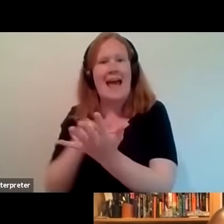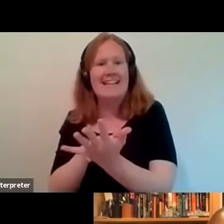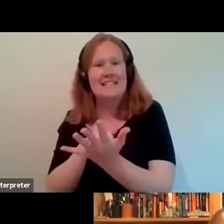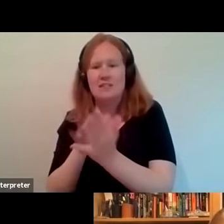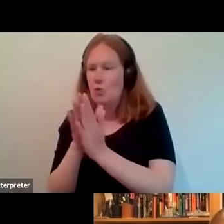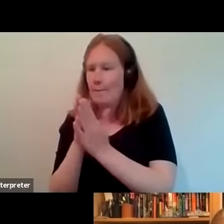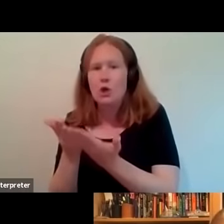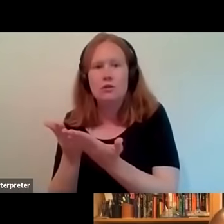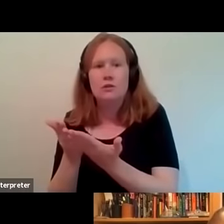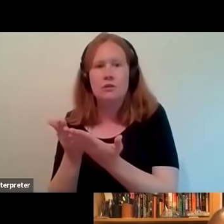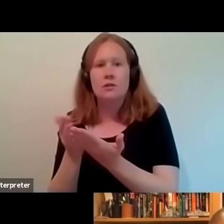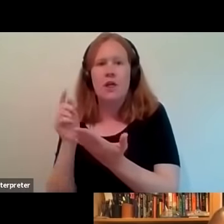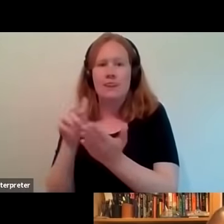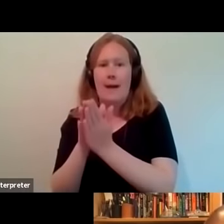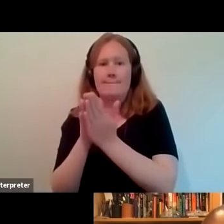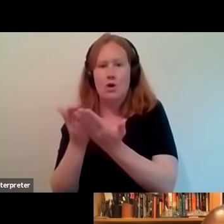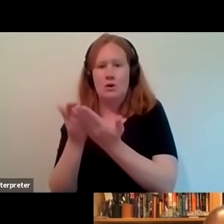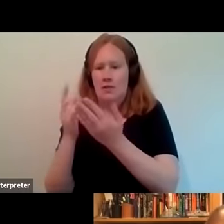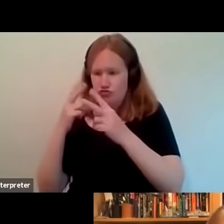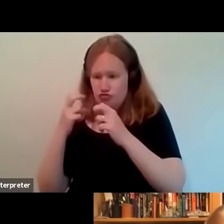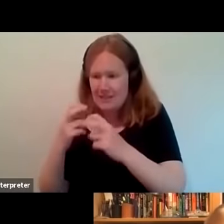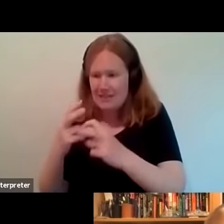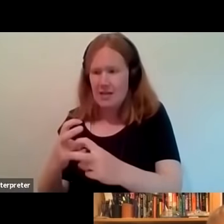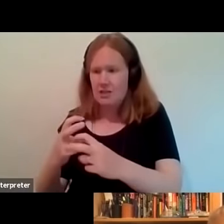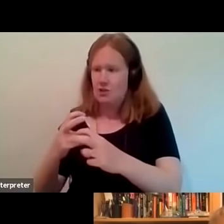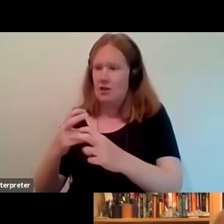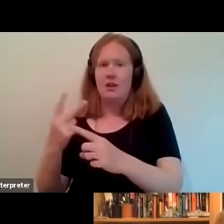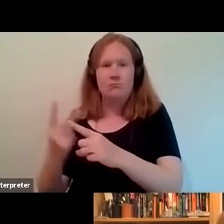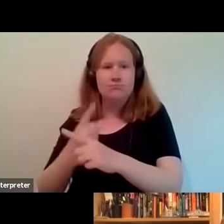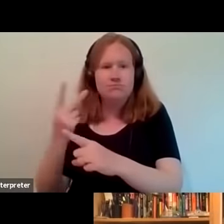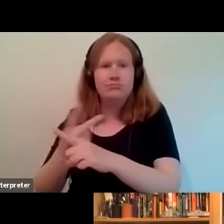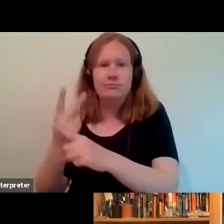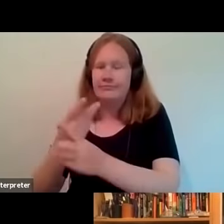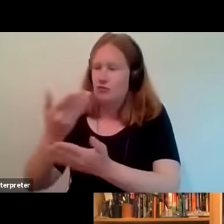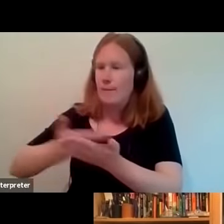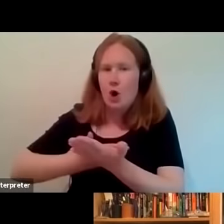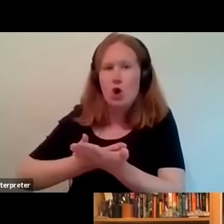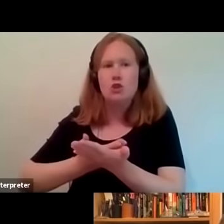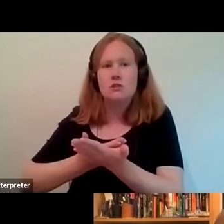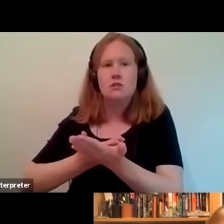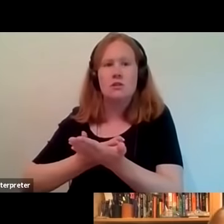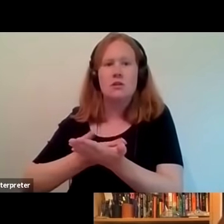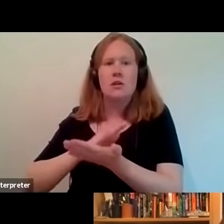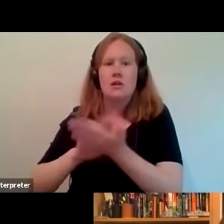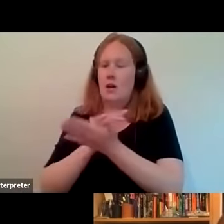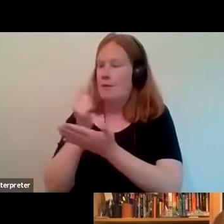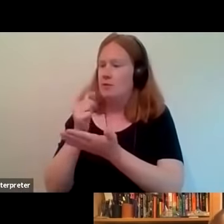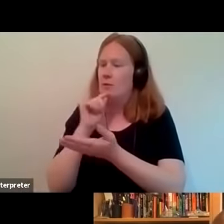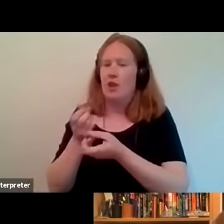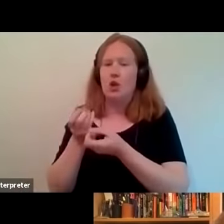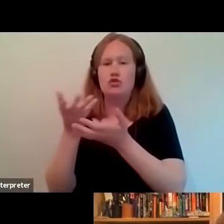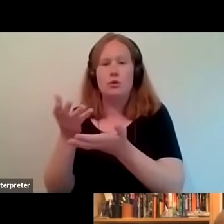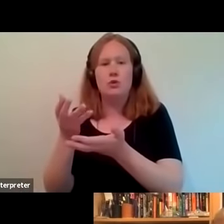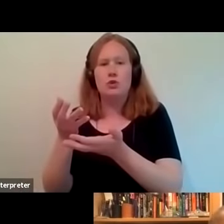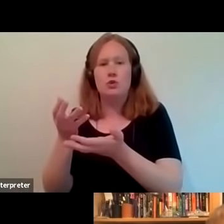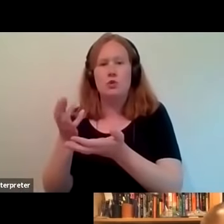a book that book then gets researched and regurgitated in terms of reports um it might even contribute to the way heritage